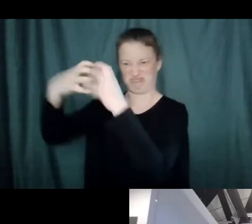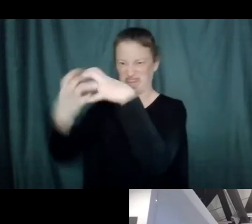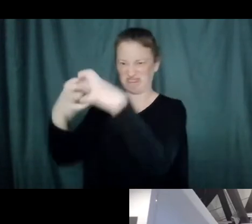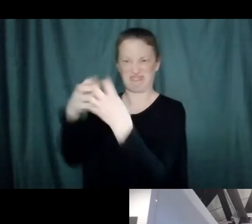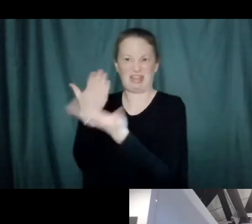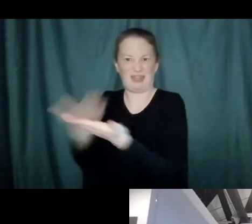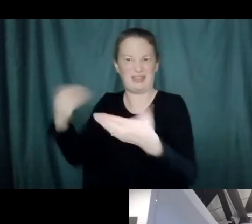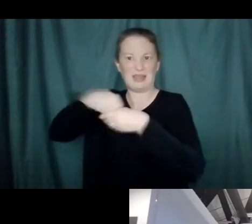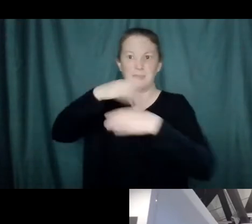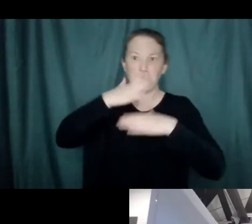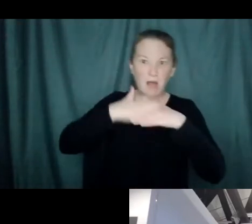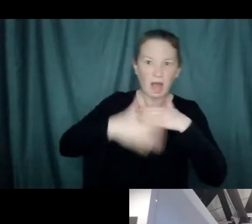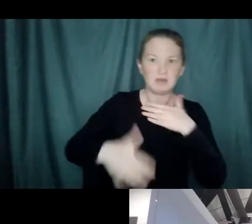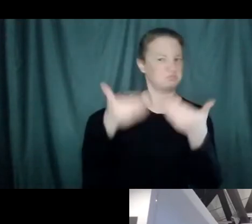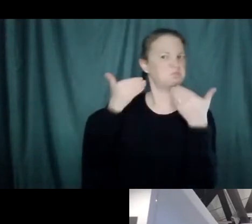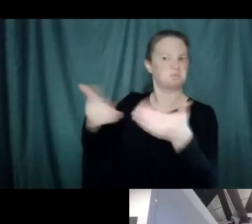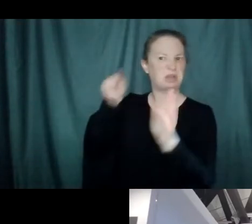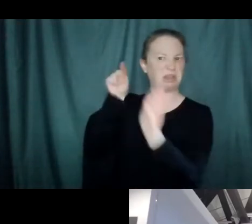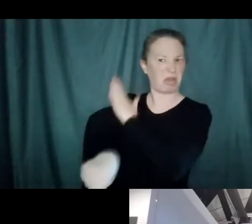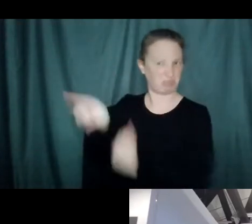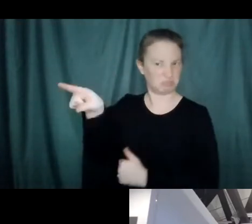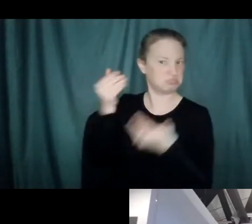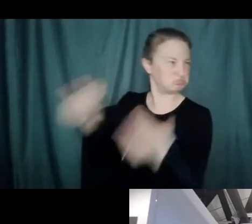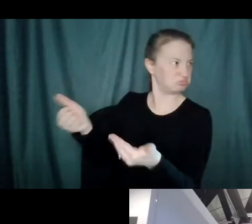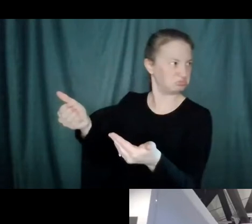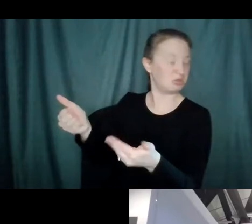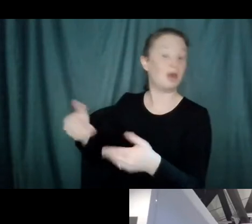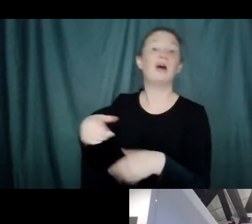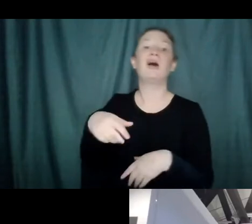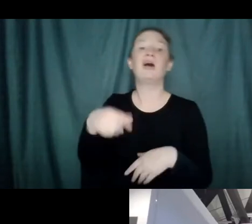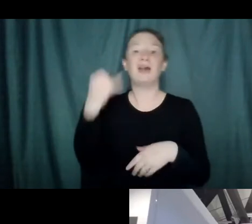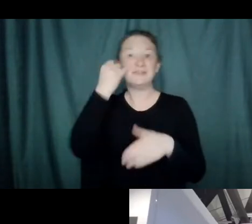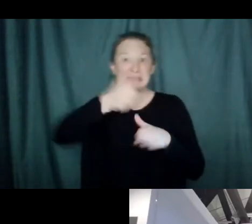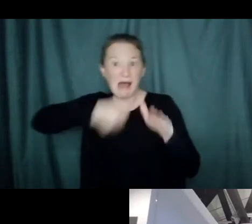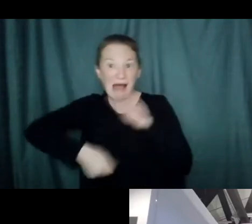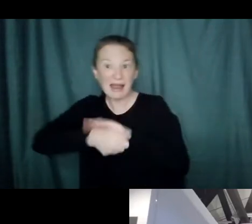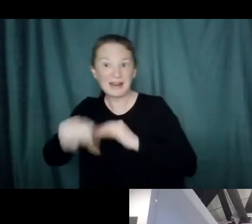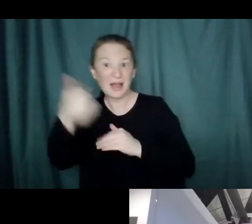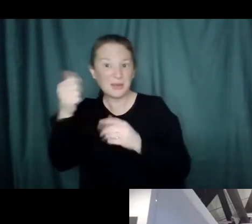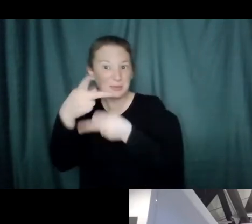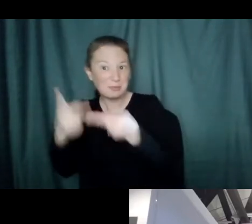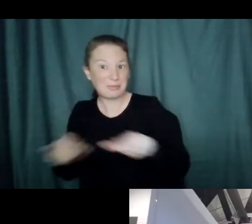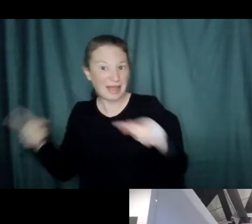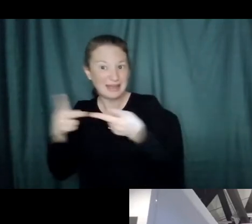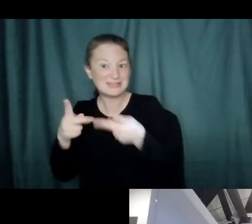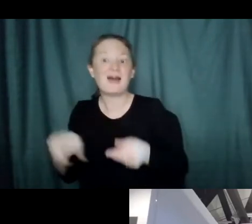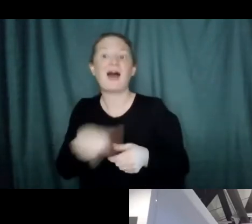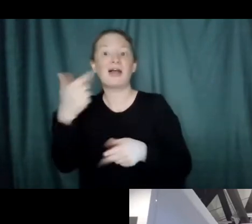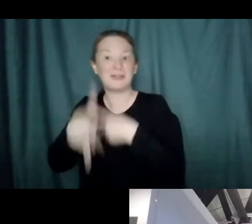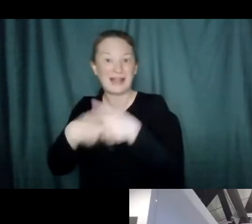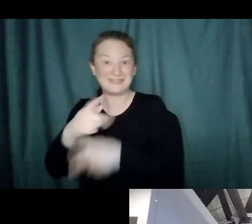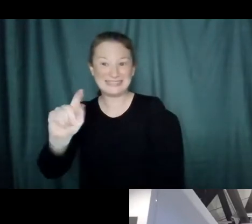hiding inside of your cells, there's another kind of T cell. Oh yeah, it's complicated.